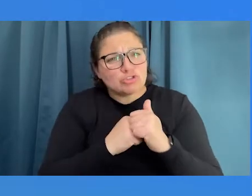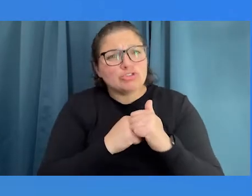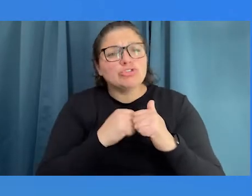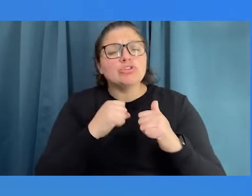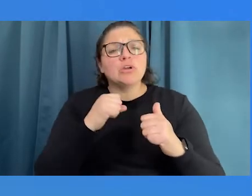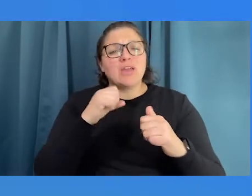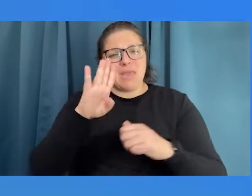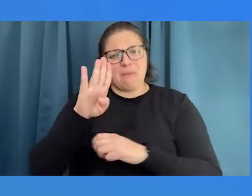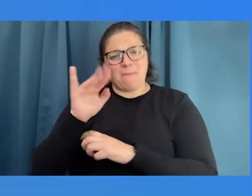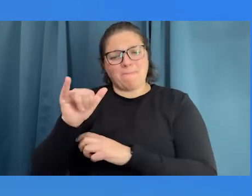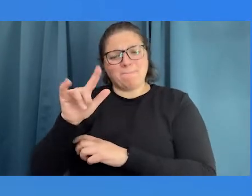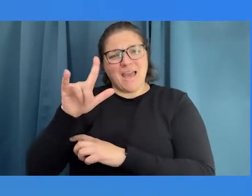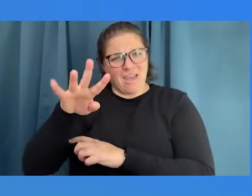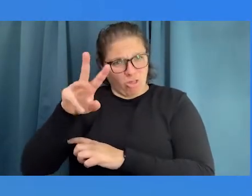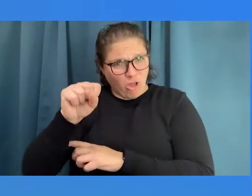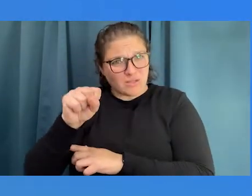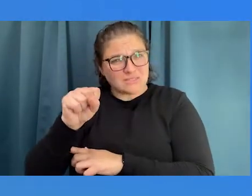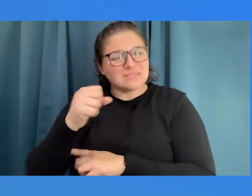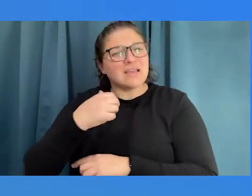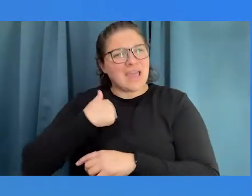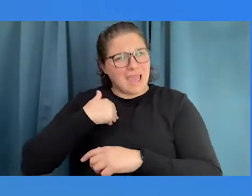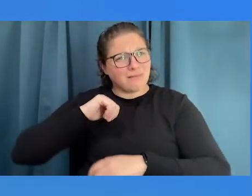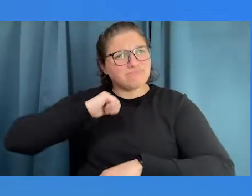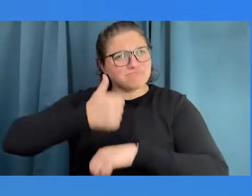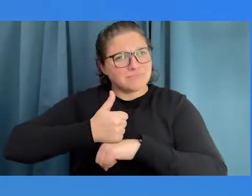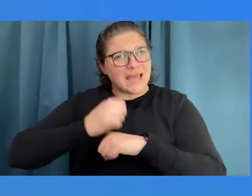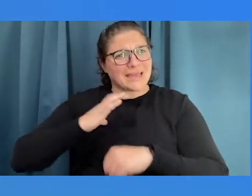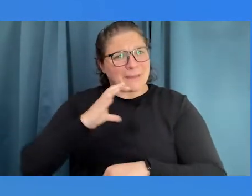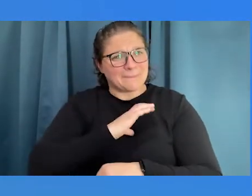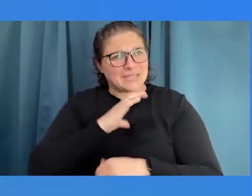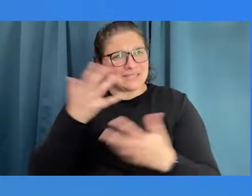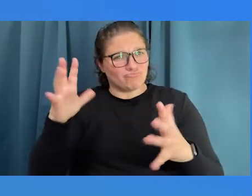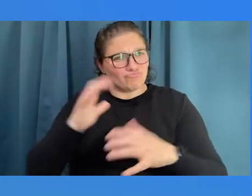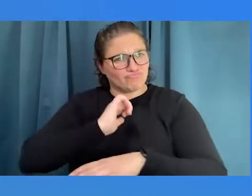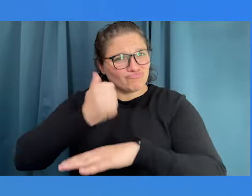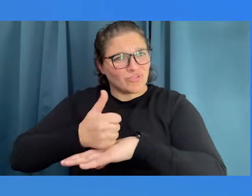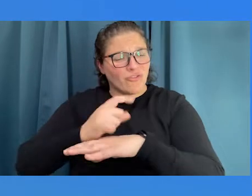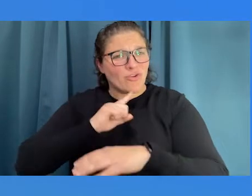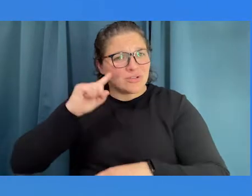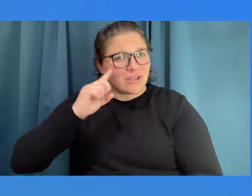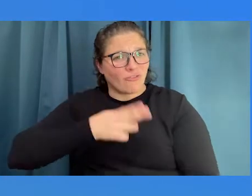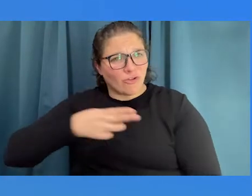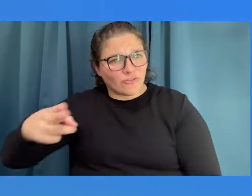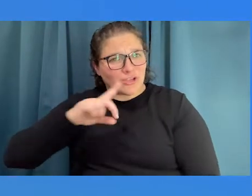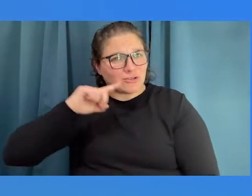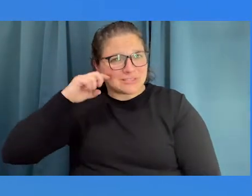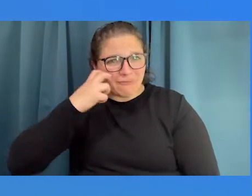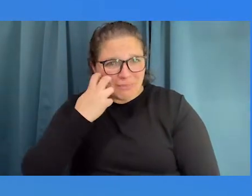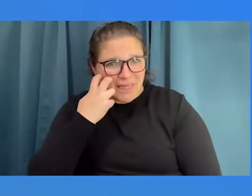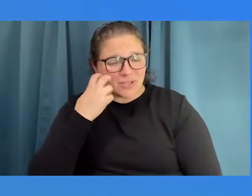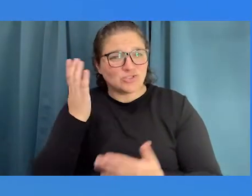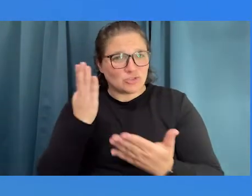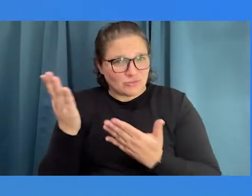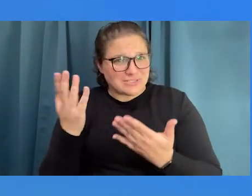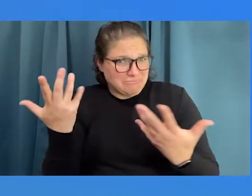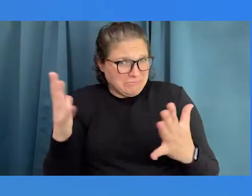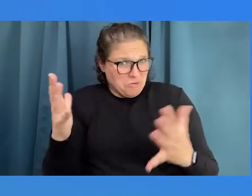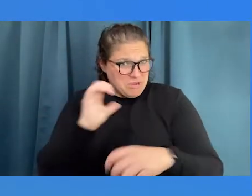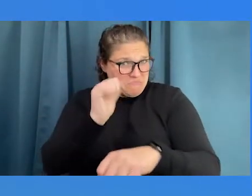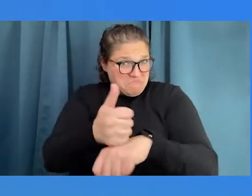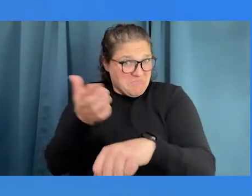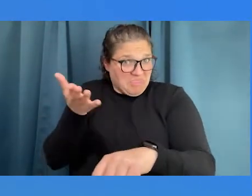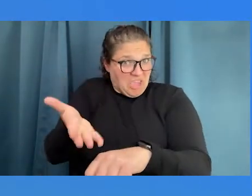committee within CSAVR on deaf, hard of hearing, and deafblind services. So